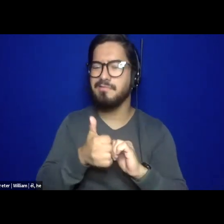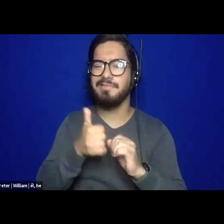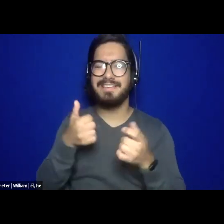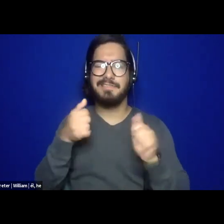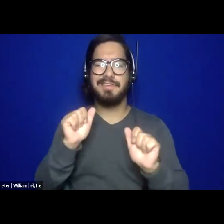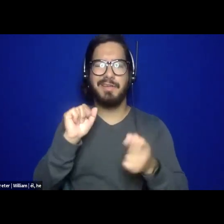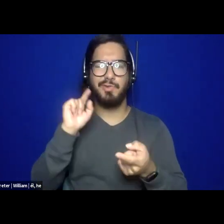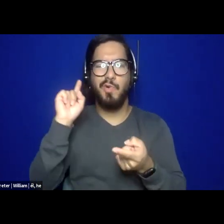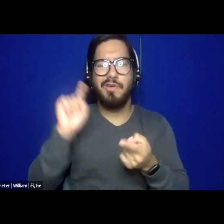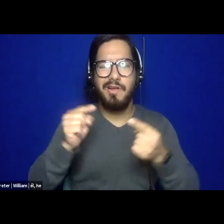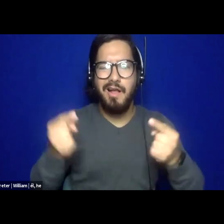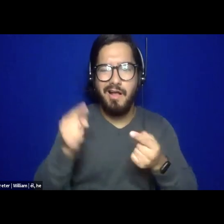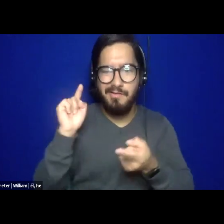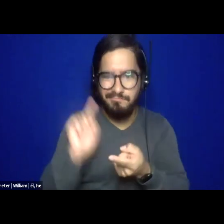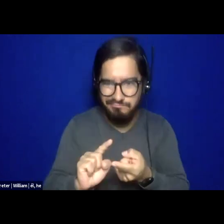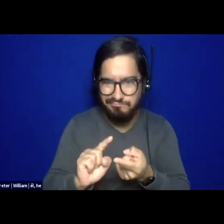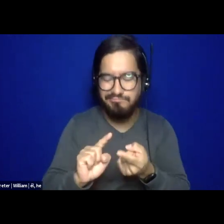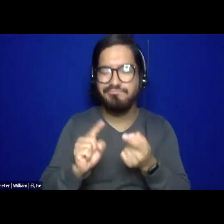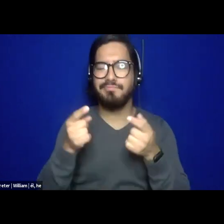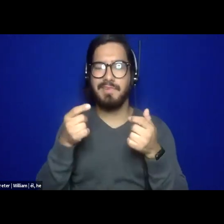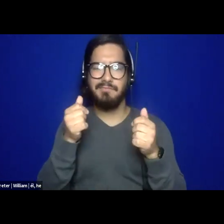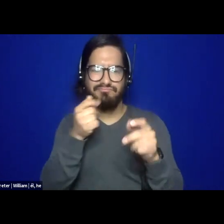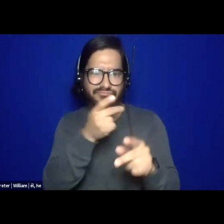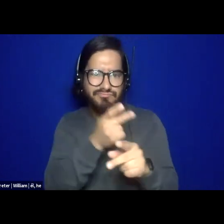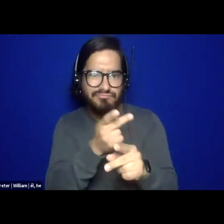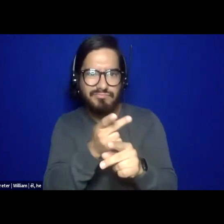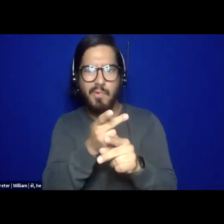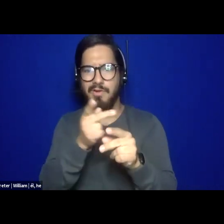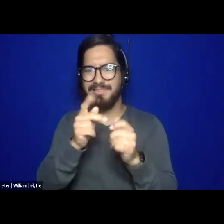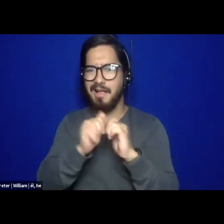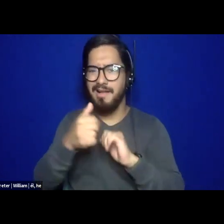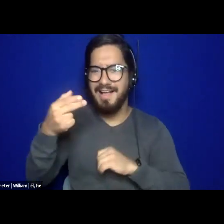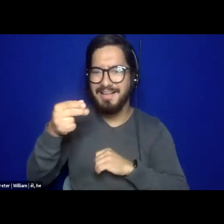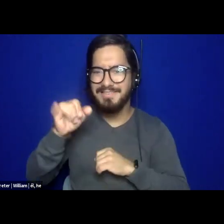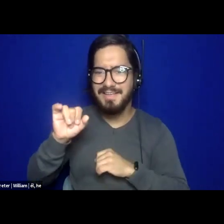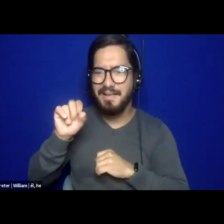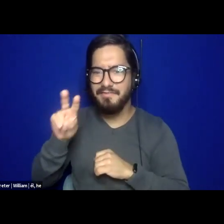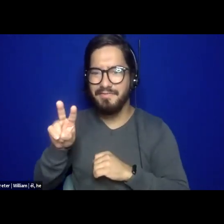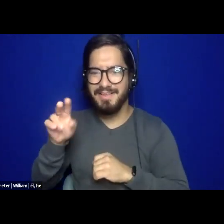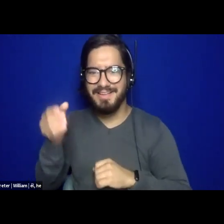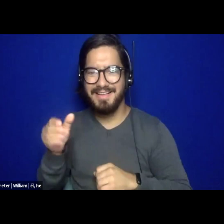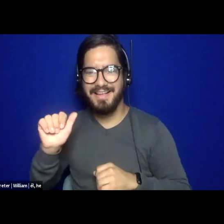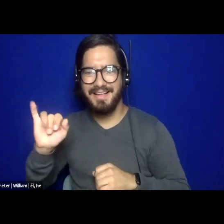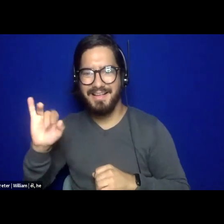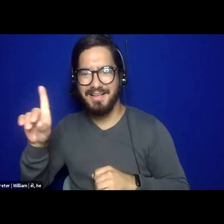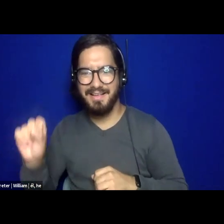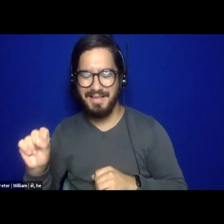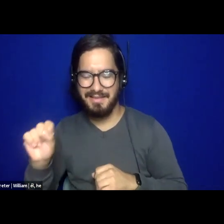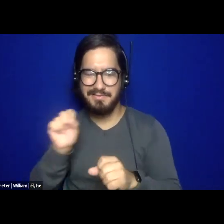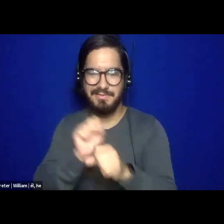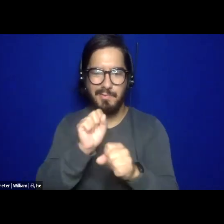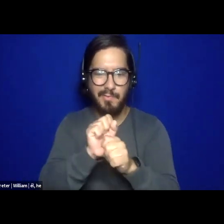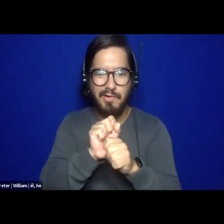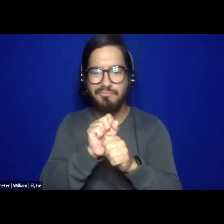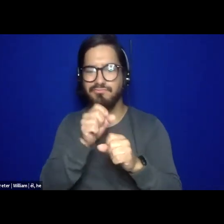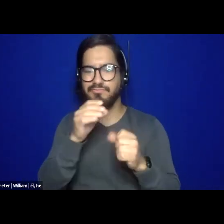and care work around HIV-AIDS. And I also come to this work by way of organizing for prison abolition and the freedom